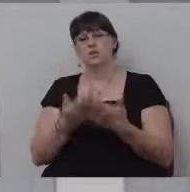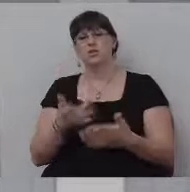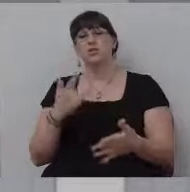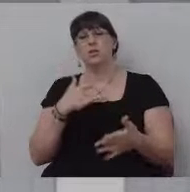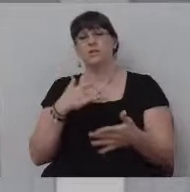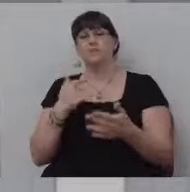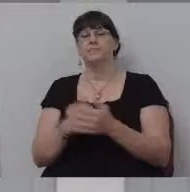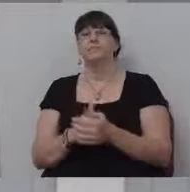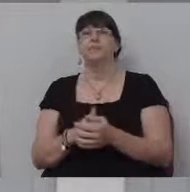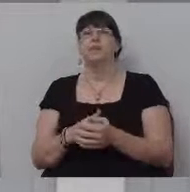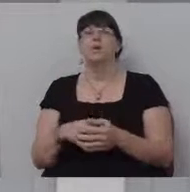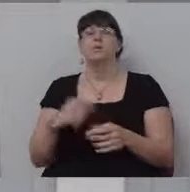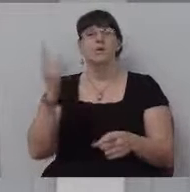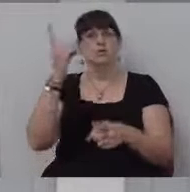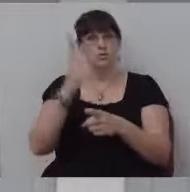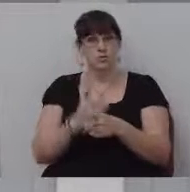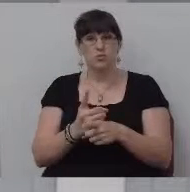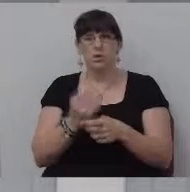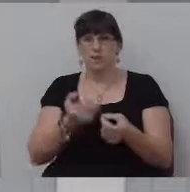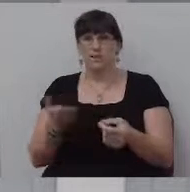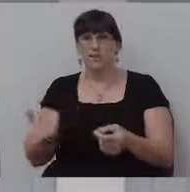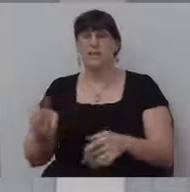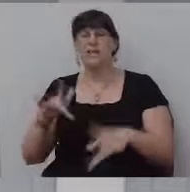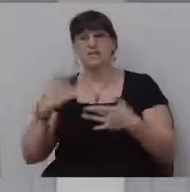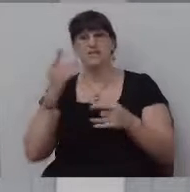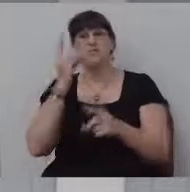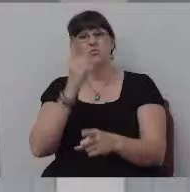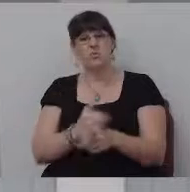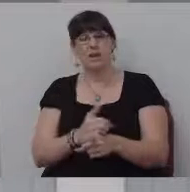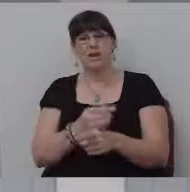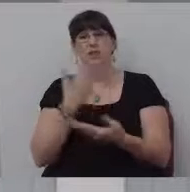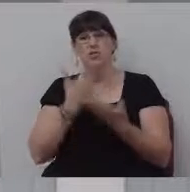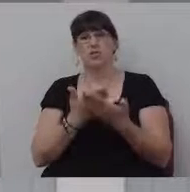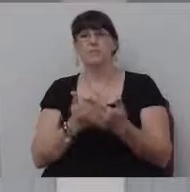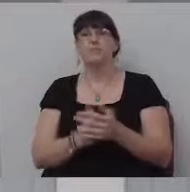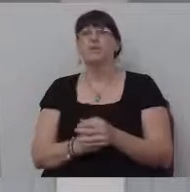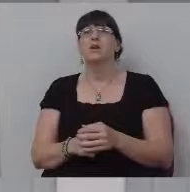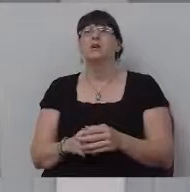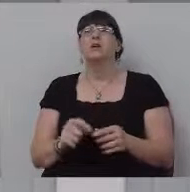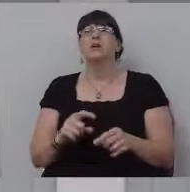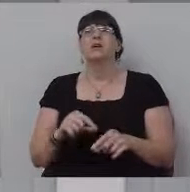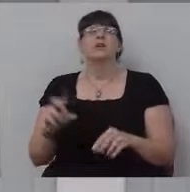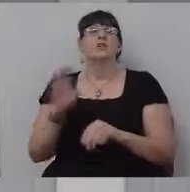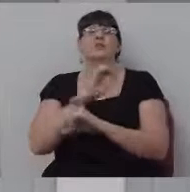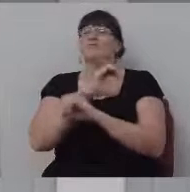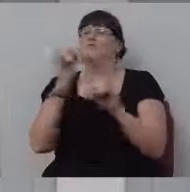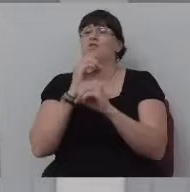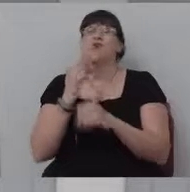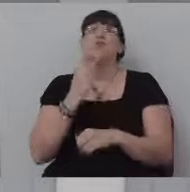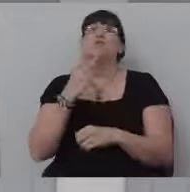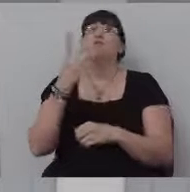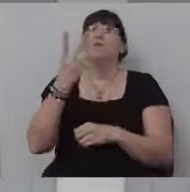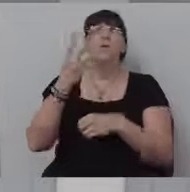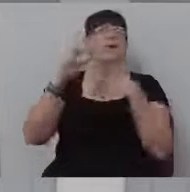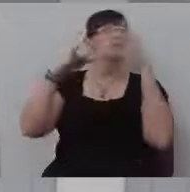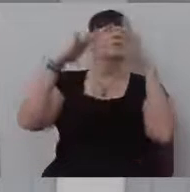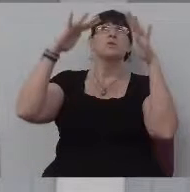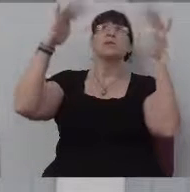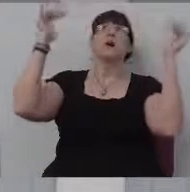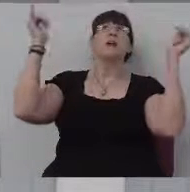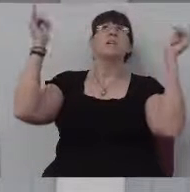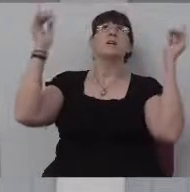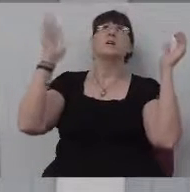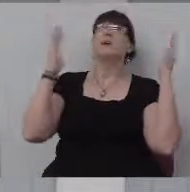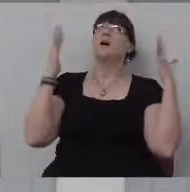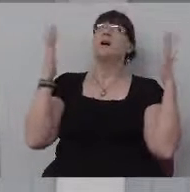it, it's just feels right to do the right thing. And so there was that there was no voice from heaven. Um, you know, anything like